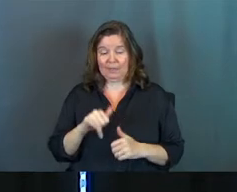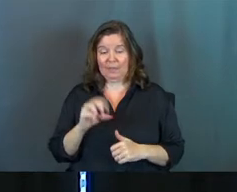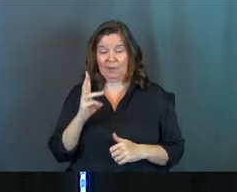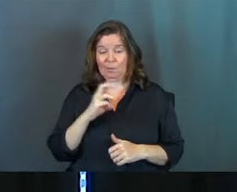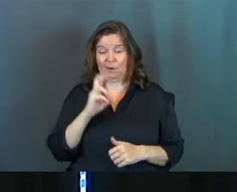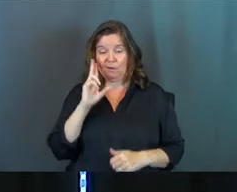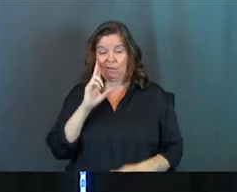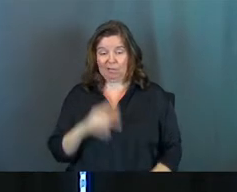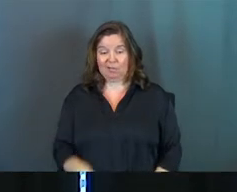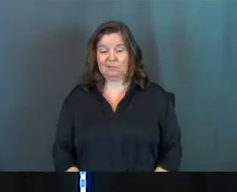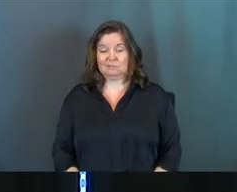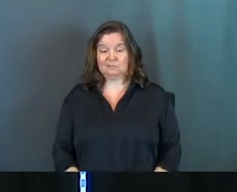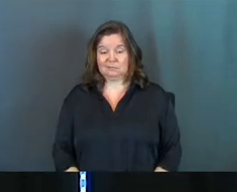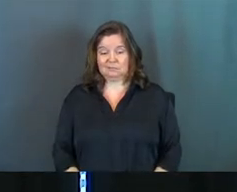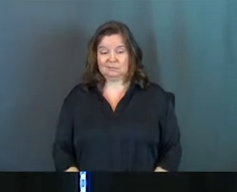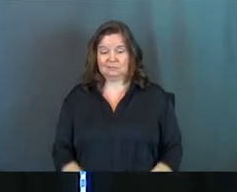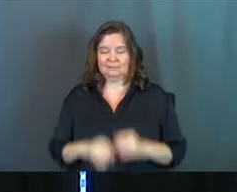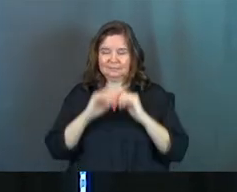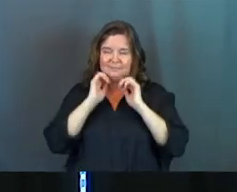weird uncle.